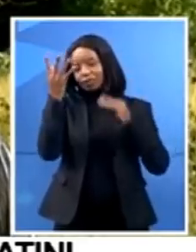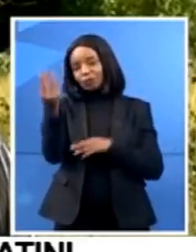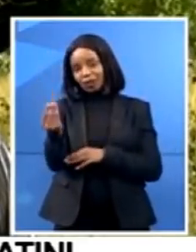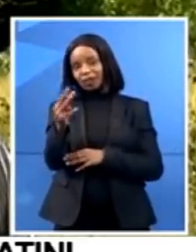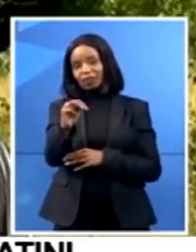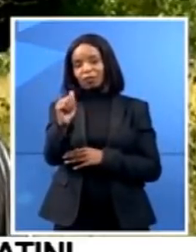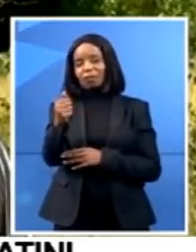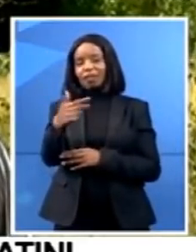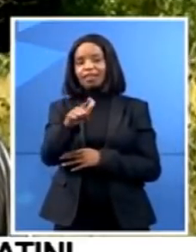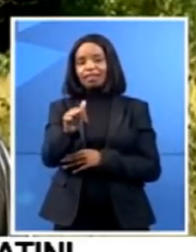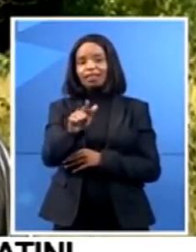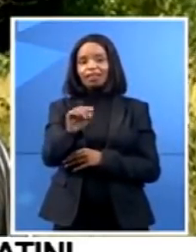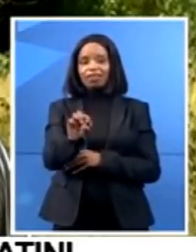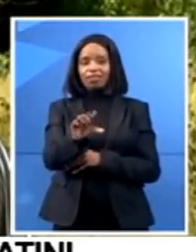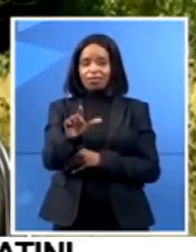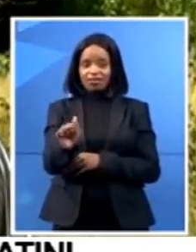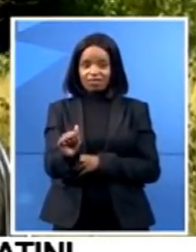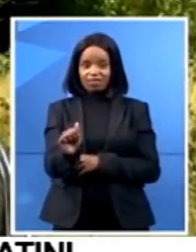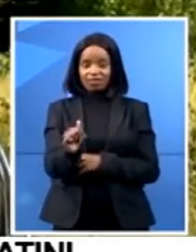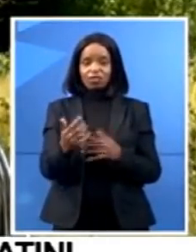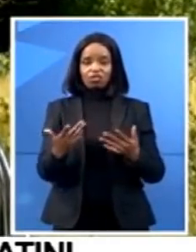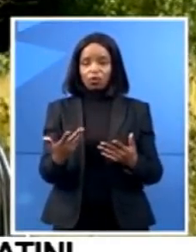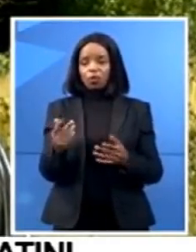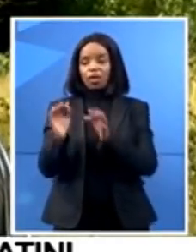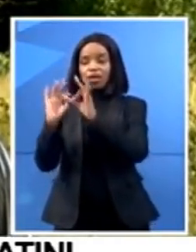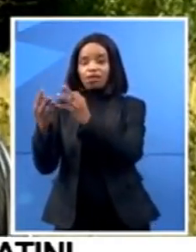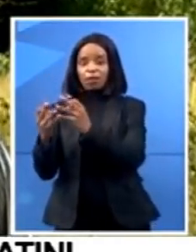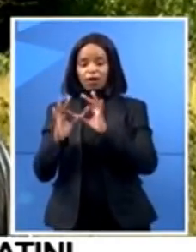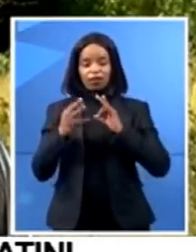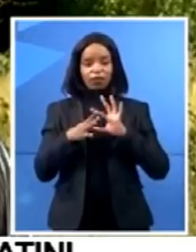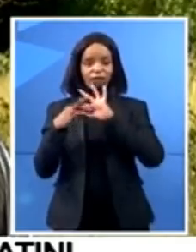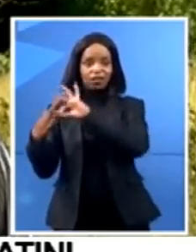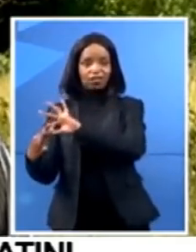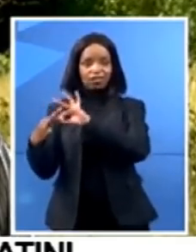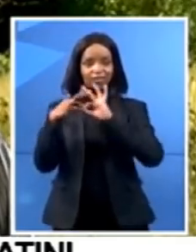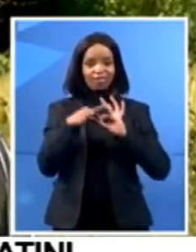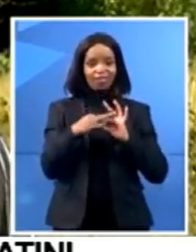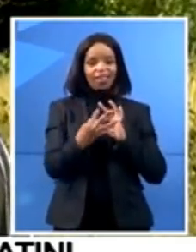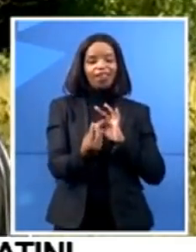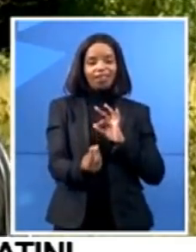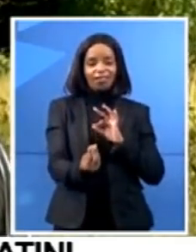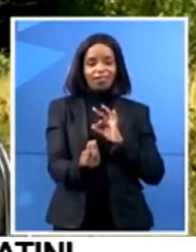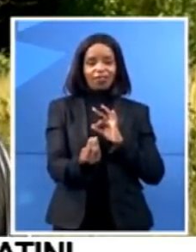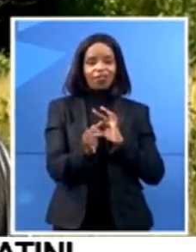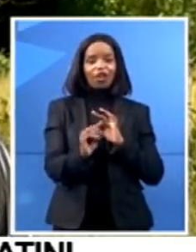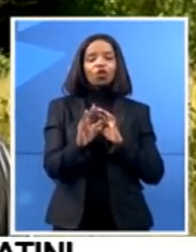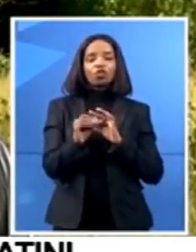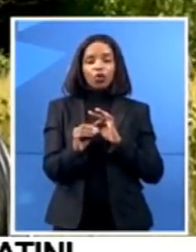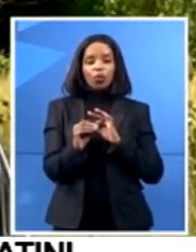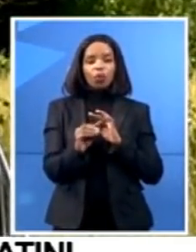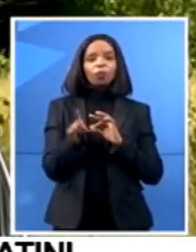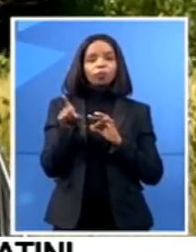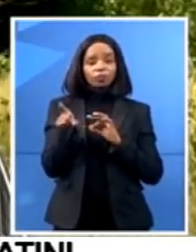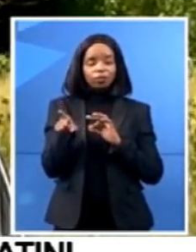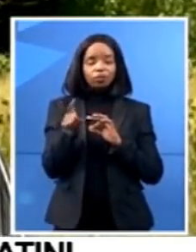a family relation. And for them to then visit each other, they feel this easy to just